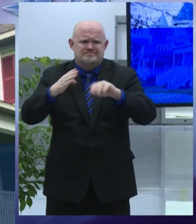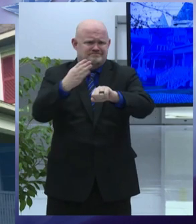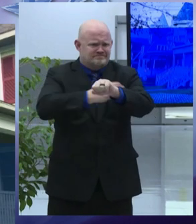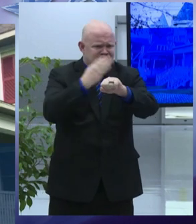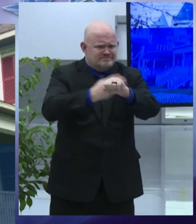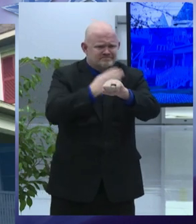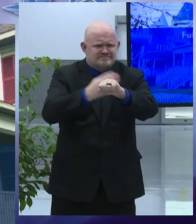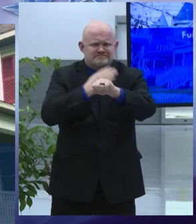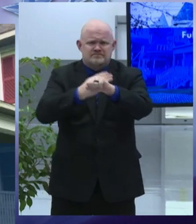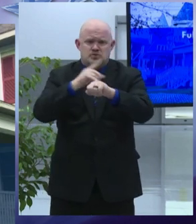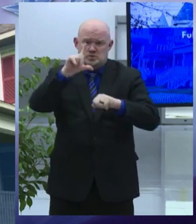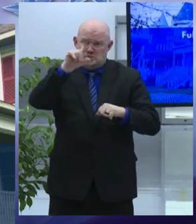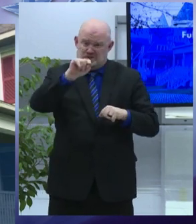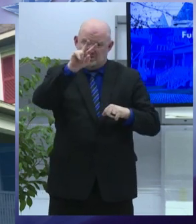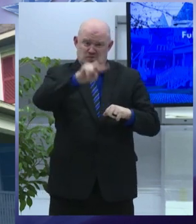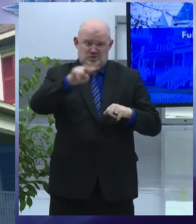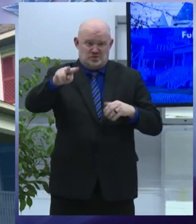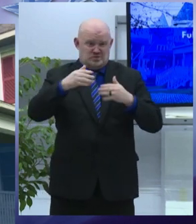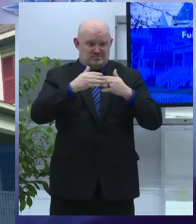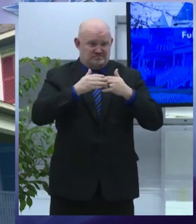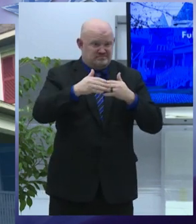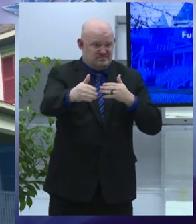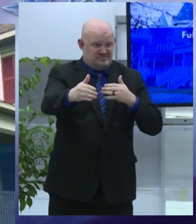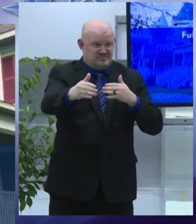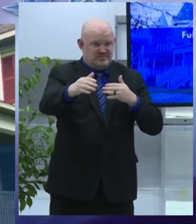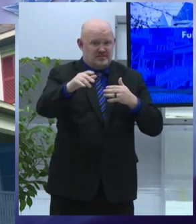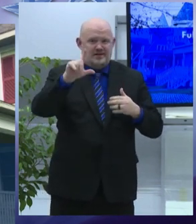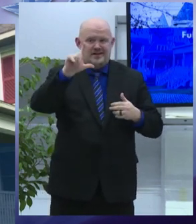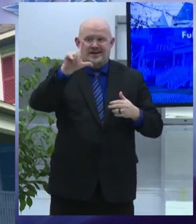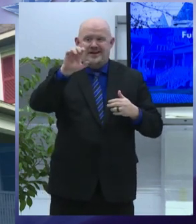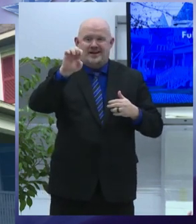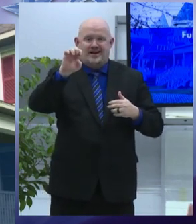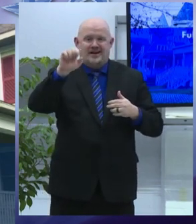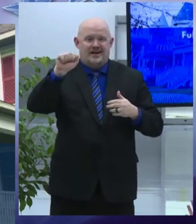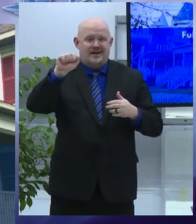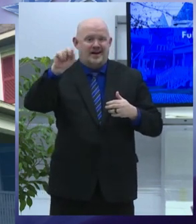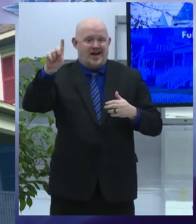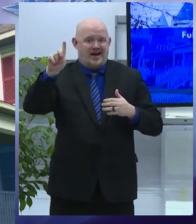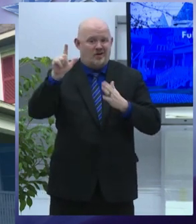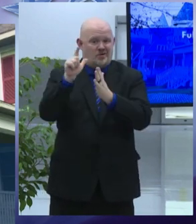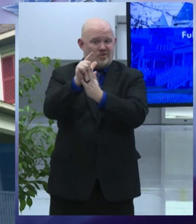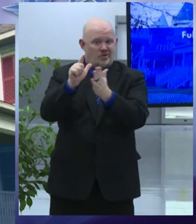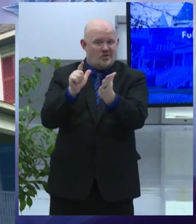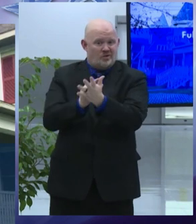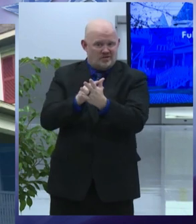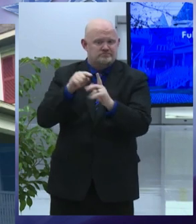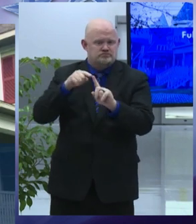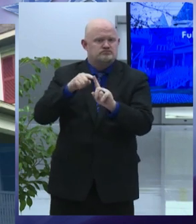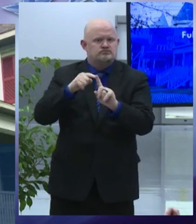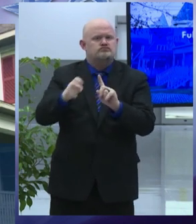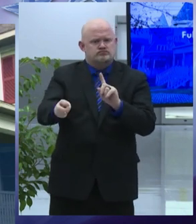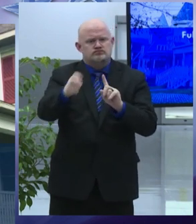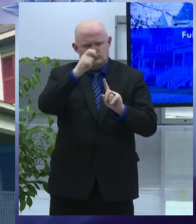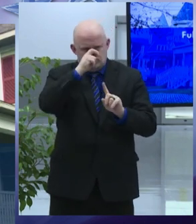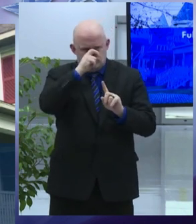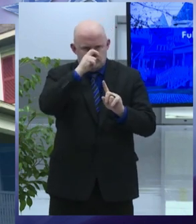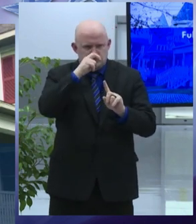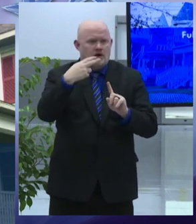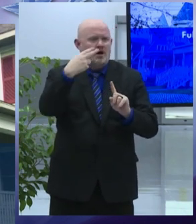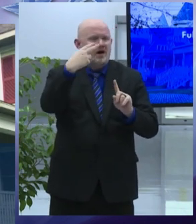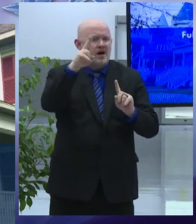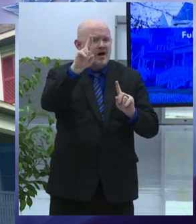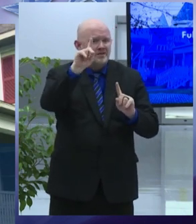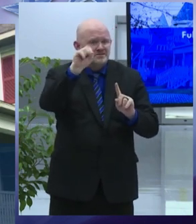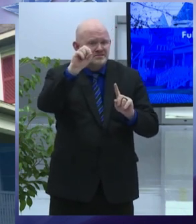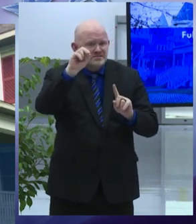implementation of the lead ordinance spearheaded by president hudson and counselor driscoll the pandemic created delays but thanks to the leadership of code enforcement director